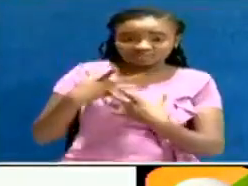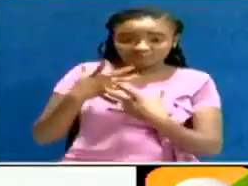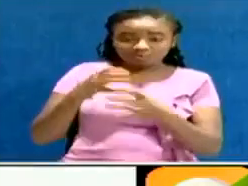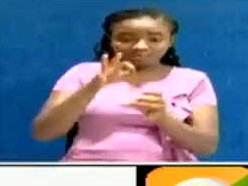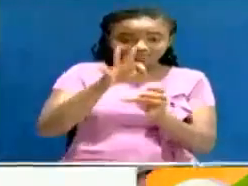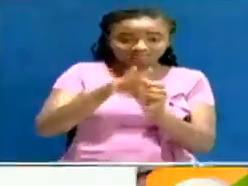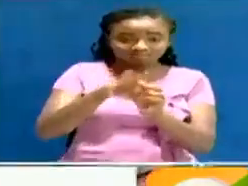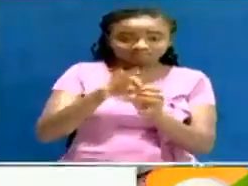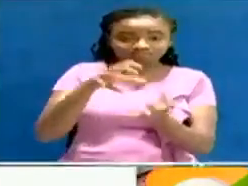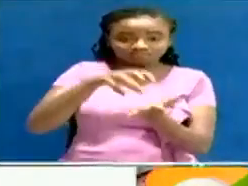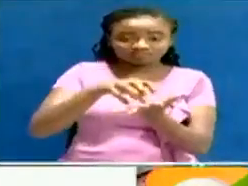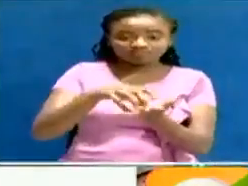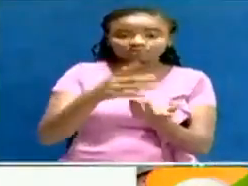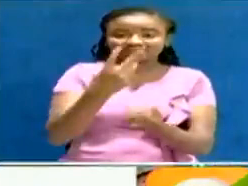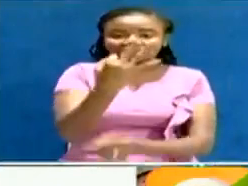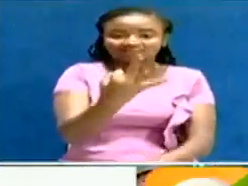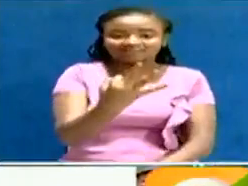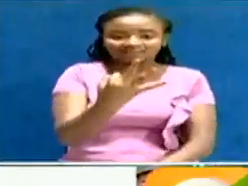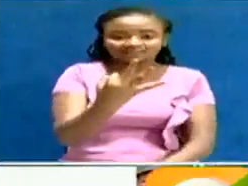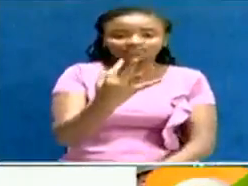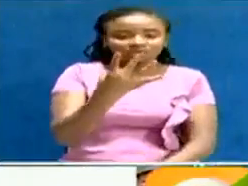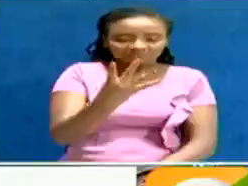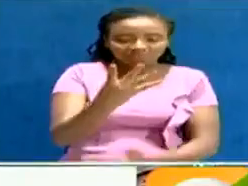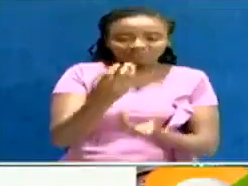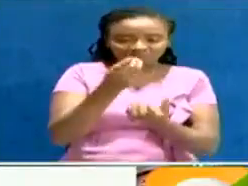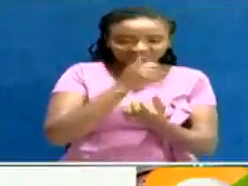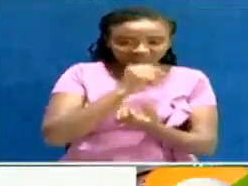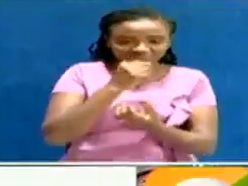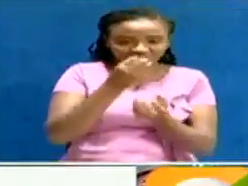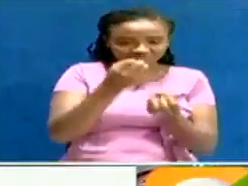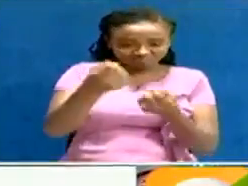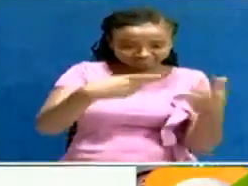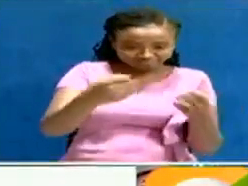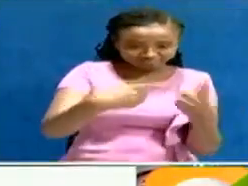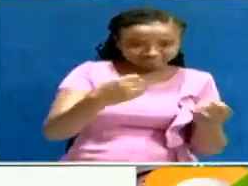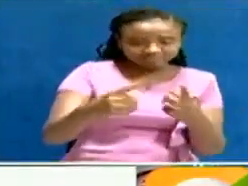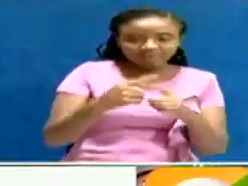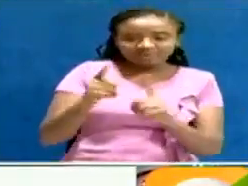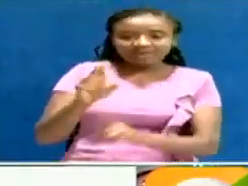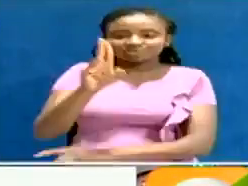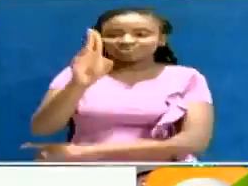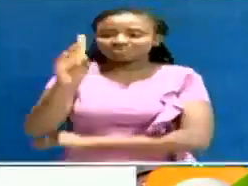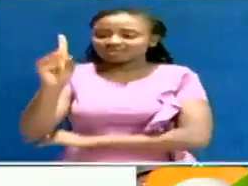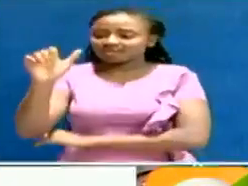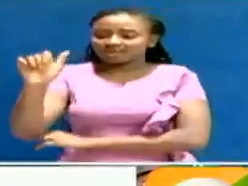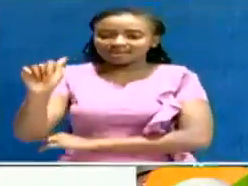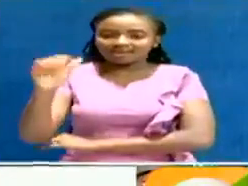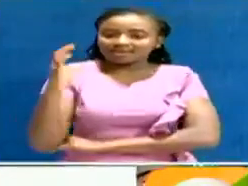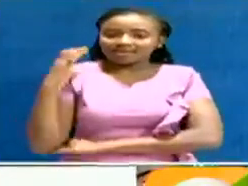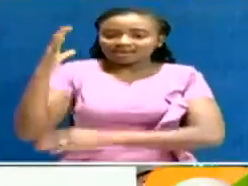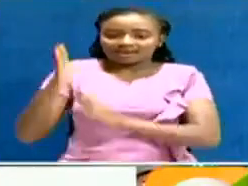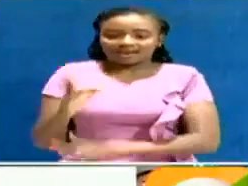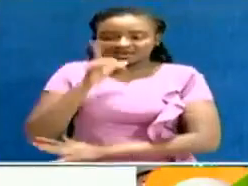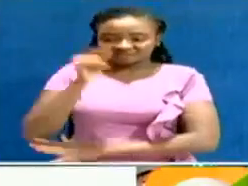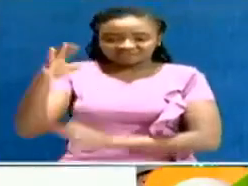four polling stations are in. Still very early days, I must say, but the UDA candidate in the lead, 36% of votes counted so far.